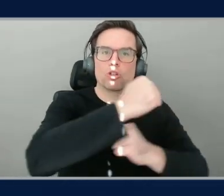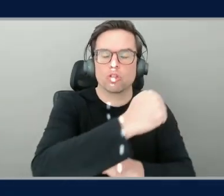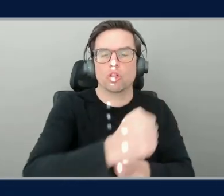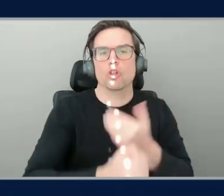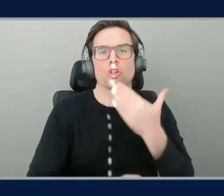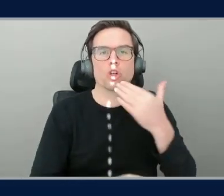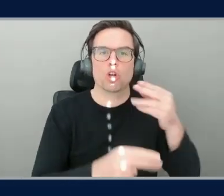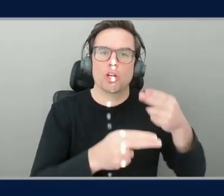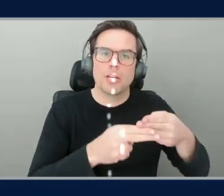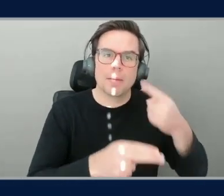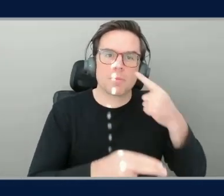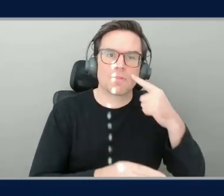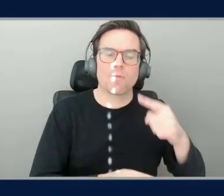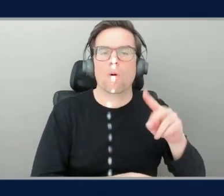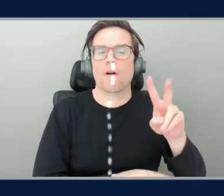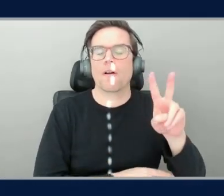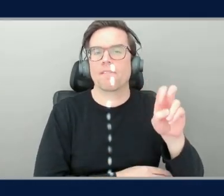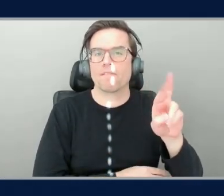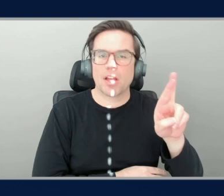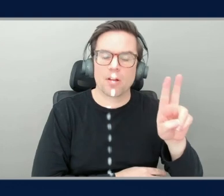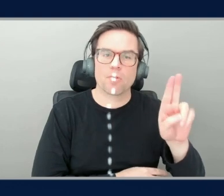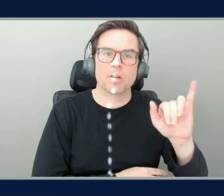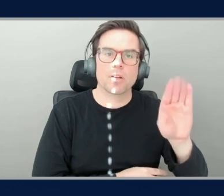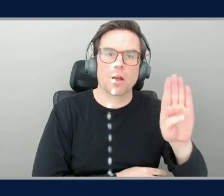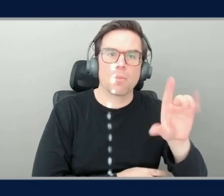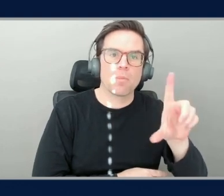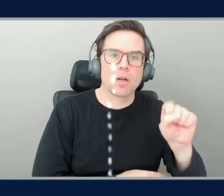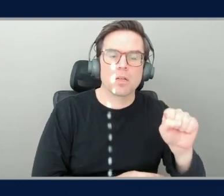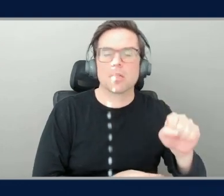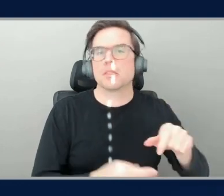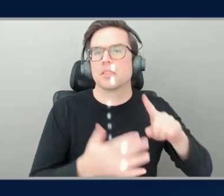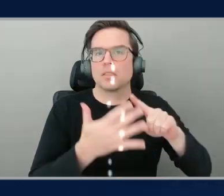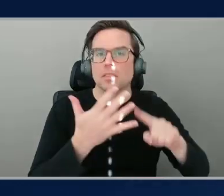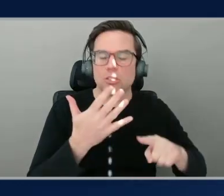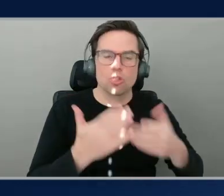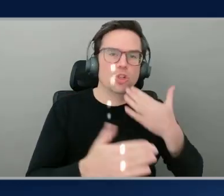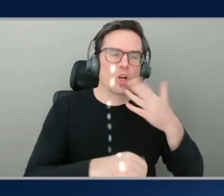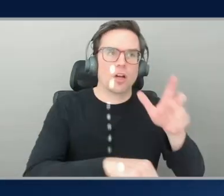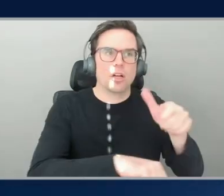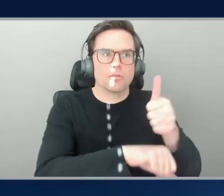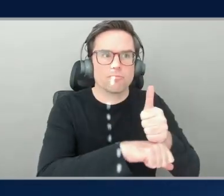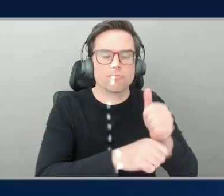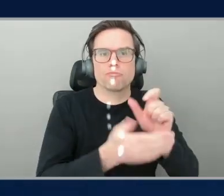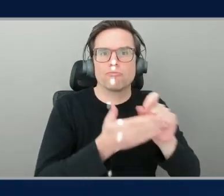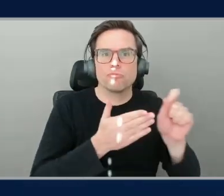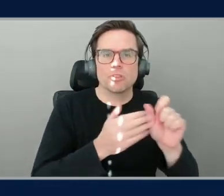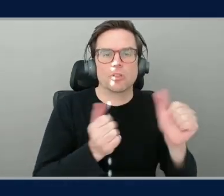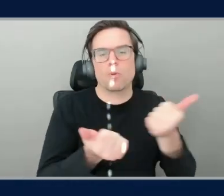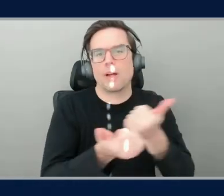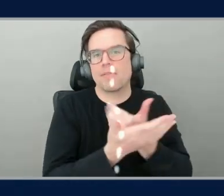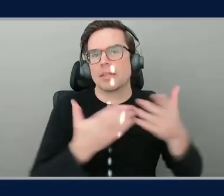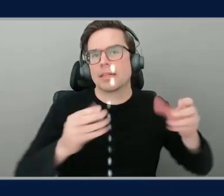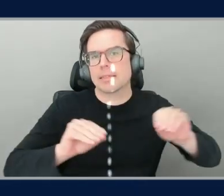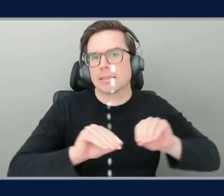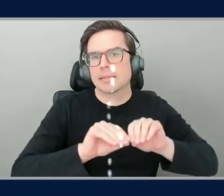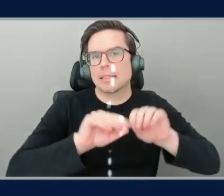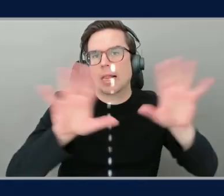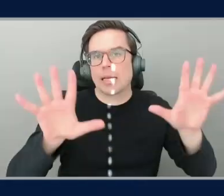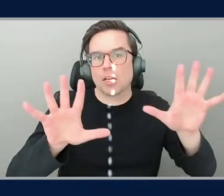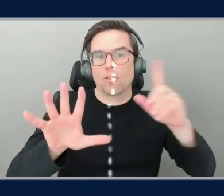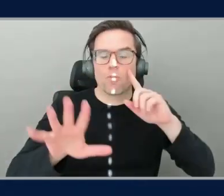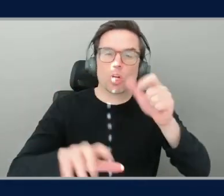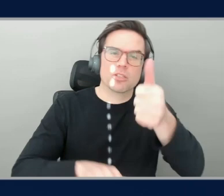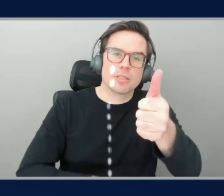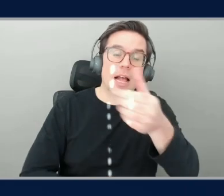and our data types and so forth, lots of great formatting so that everything is just clear and obvious, basically to ourself and to our colleagues,